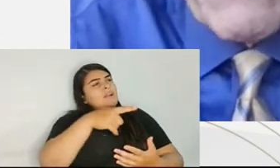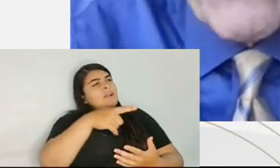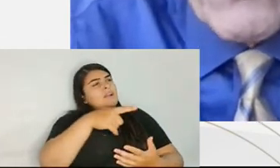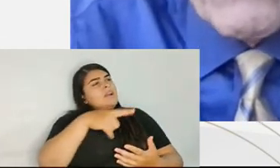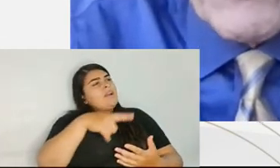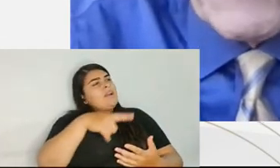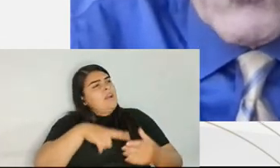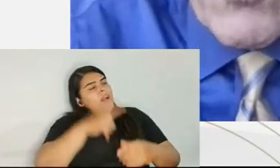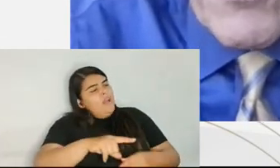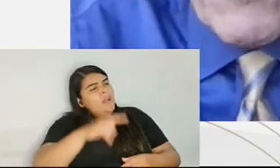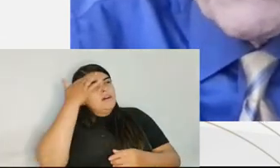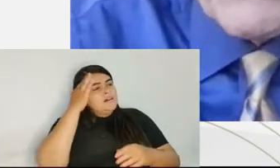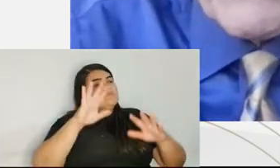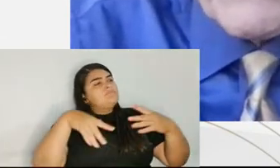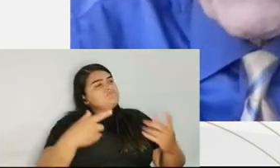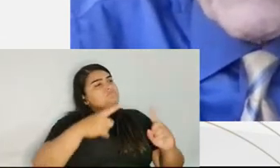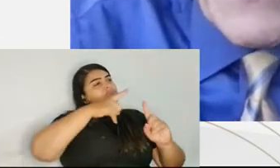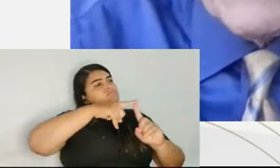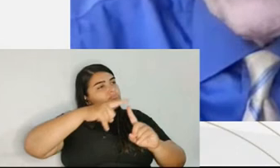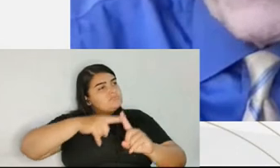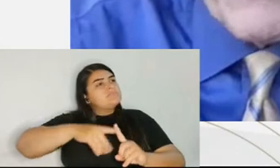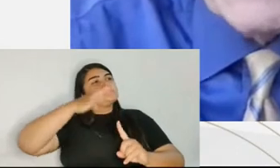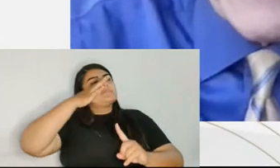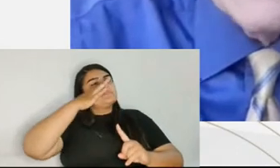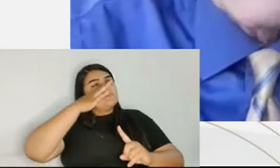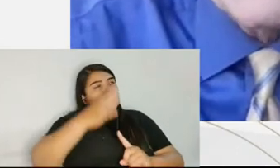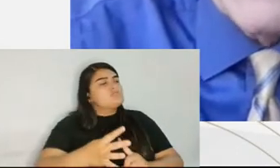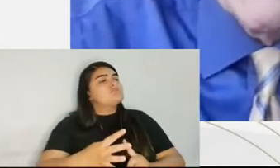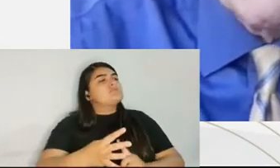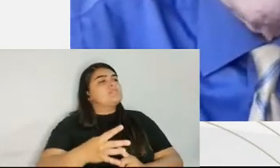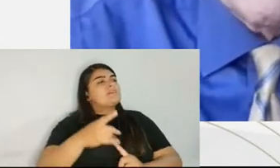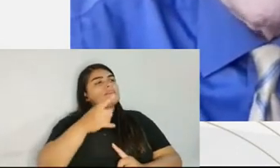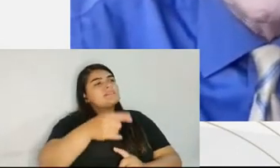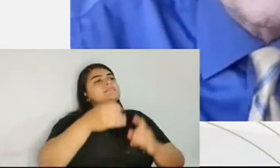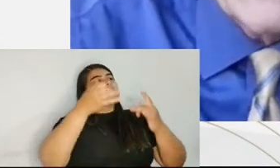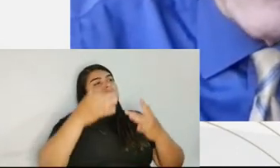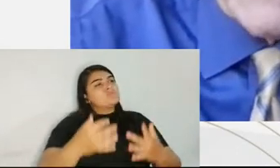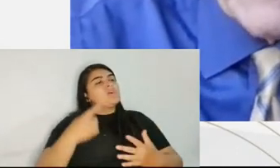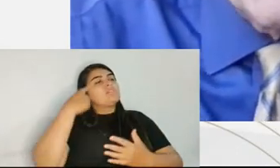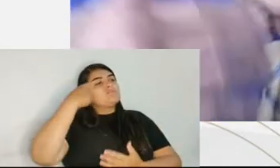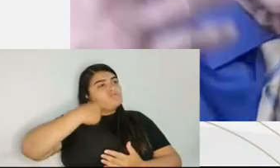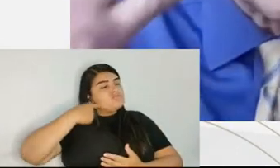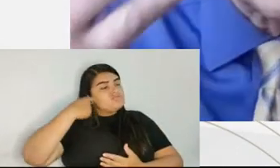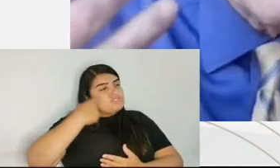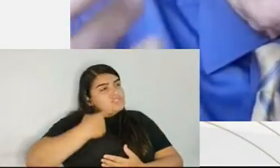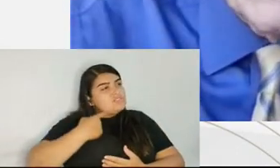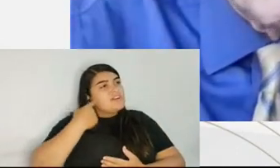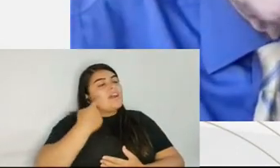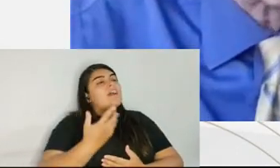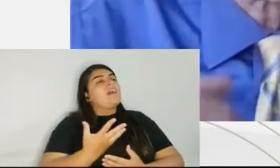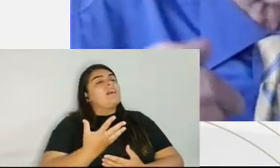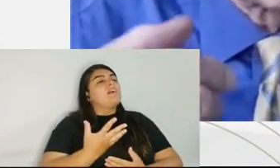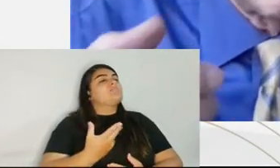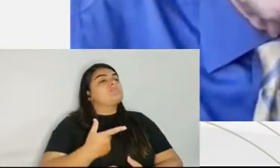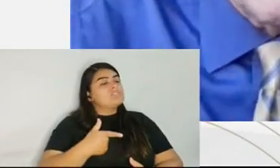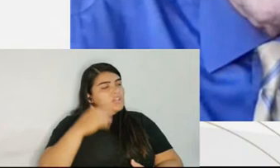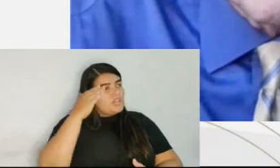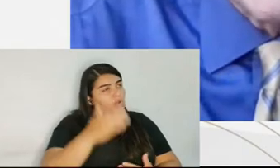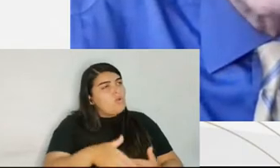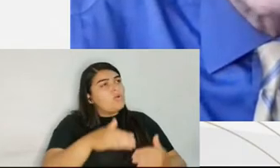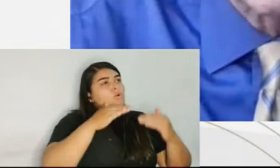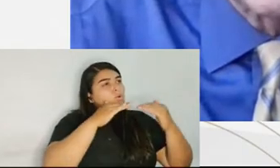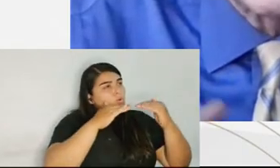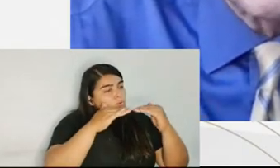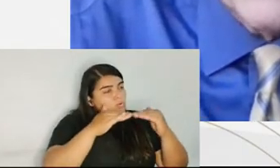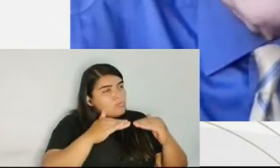the defendant has conferred with his lawyer, and the defendant has agreed, and the the judge will list all of